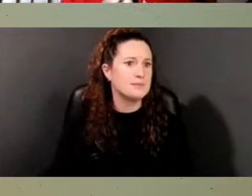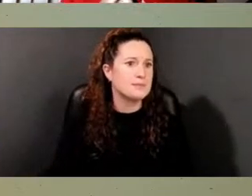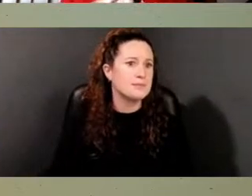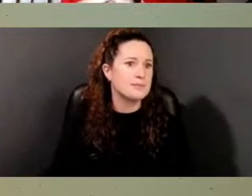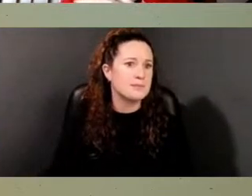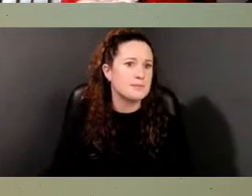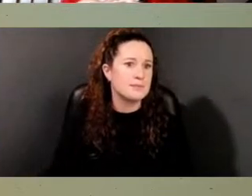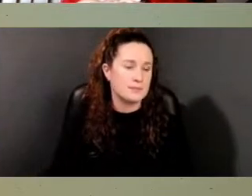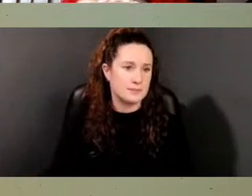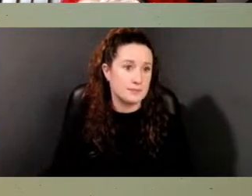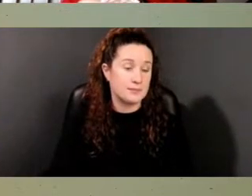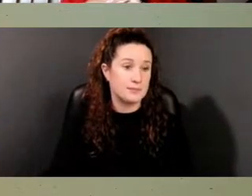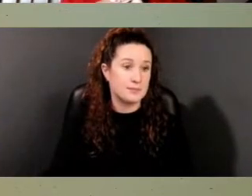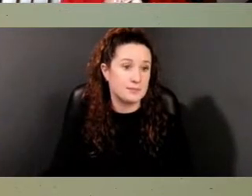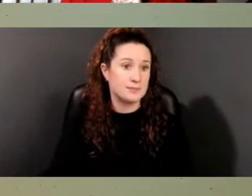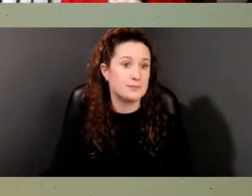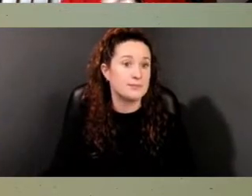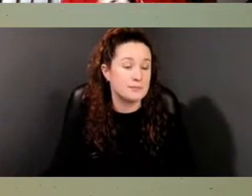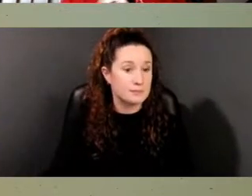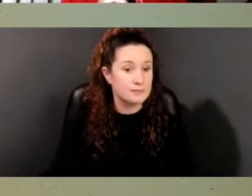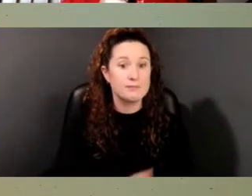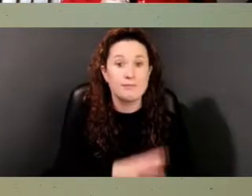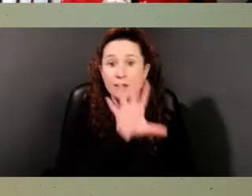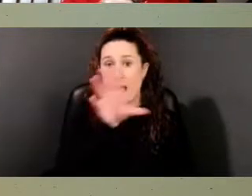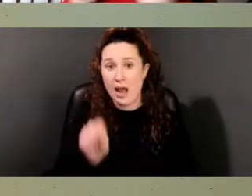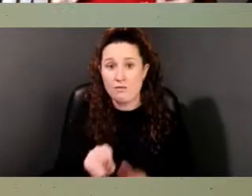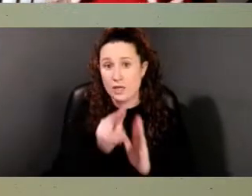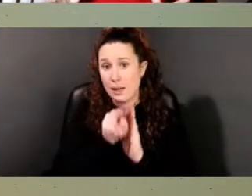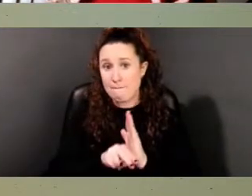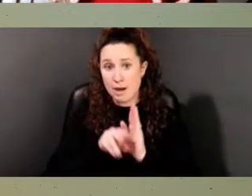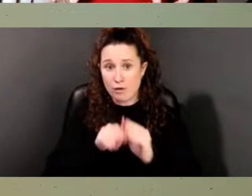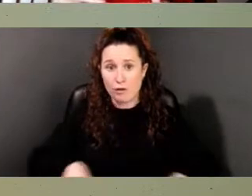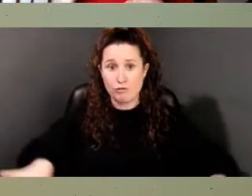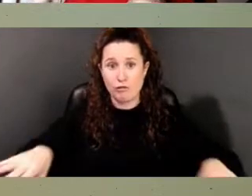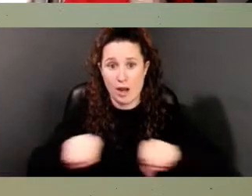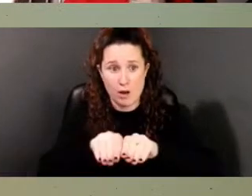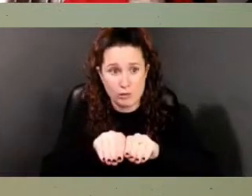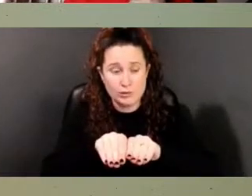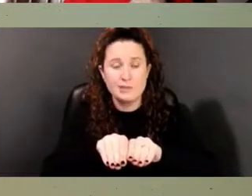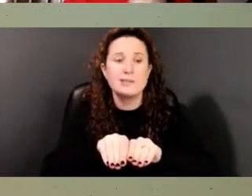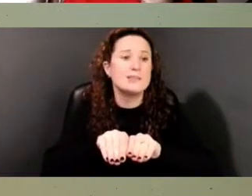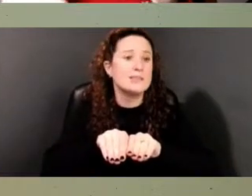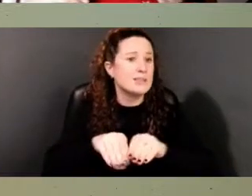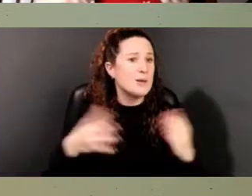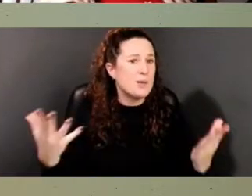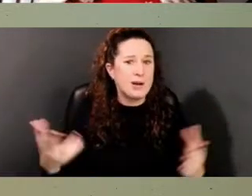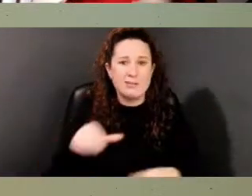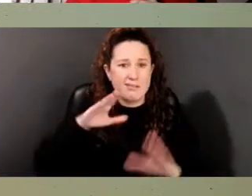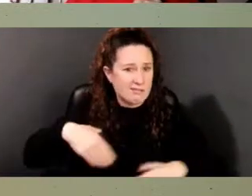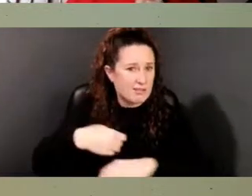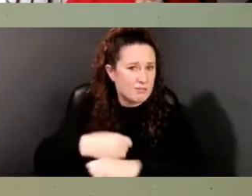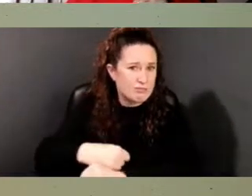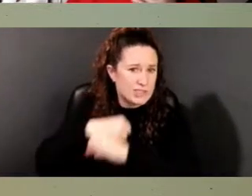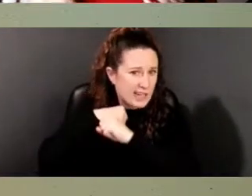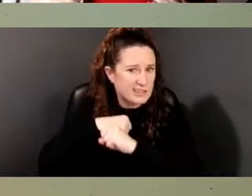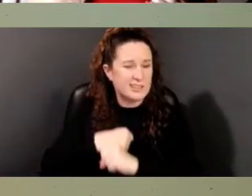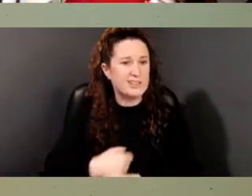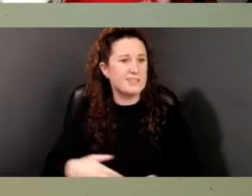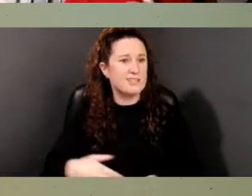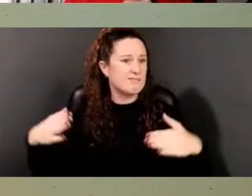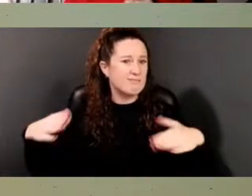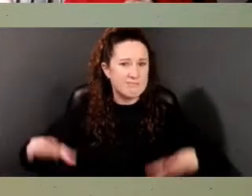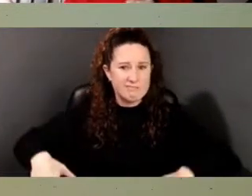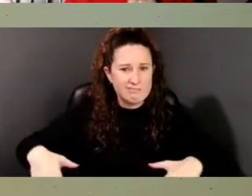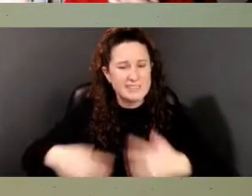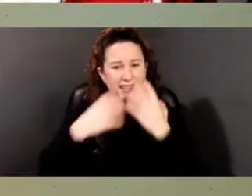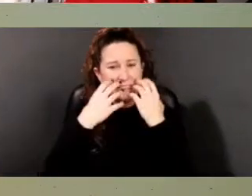So then African burial grounds, like I said, were unprotected, deemed unsacred, and so